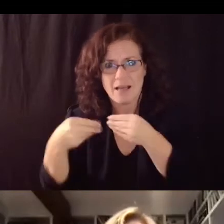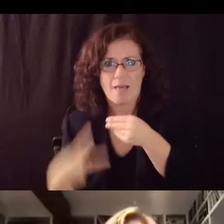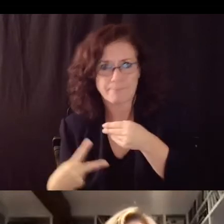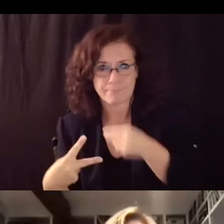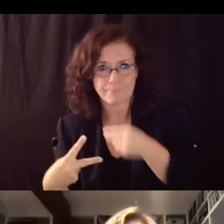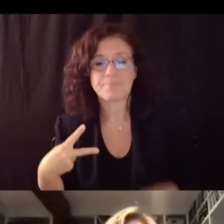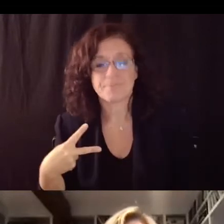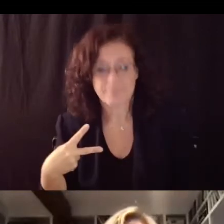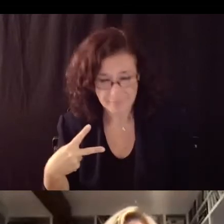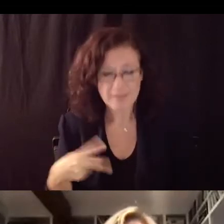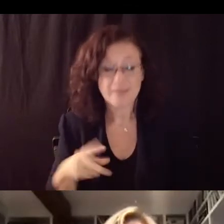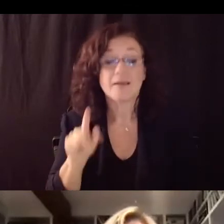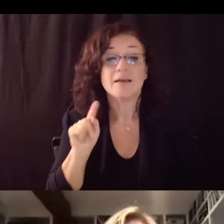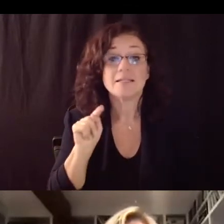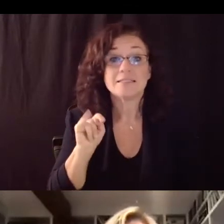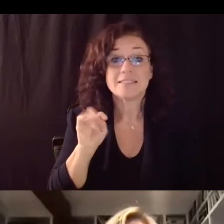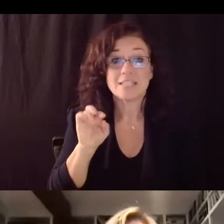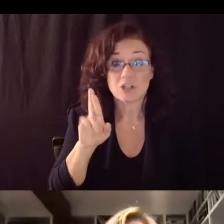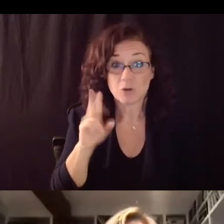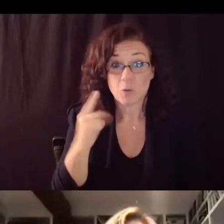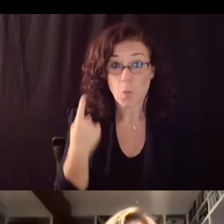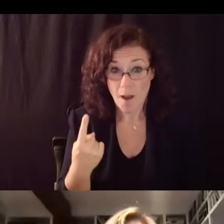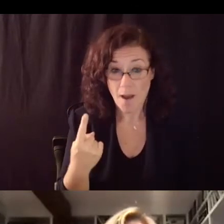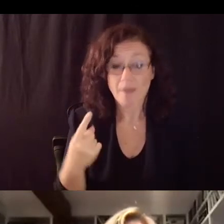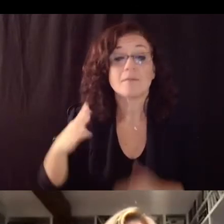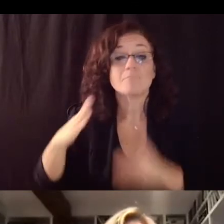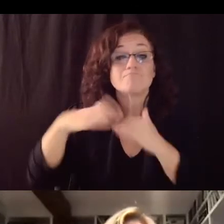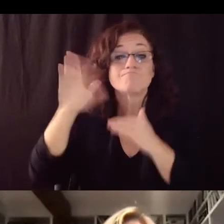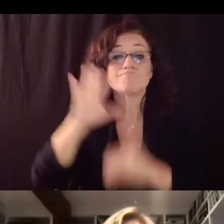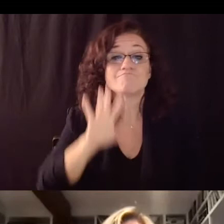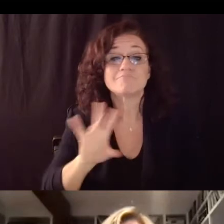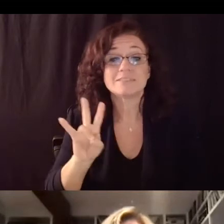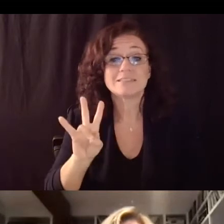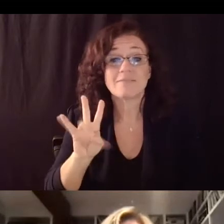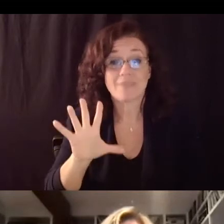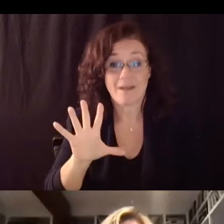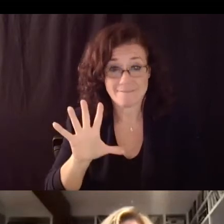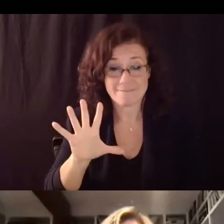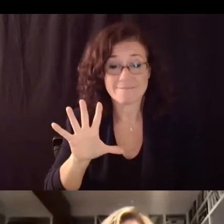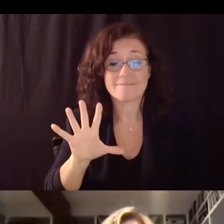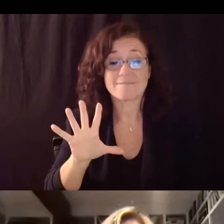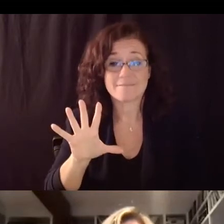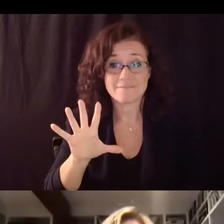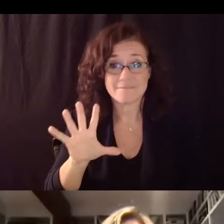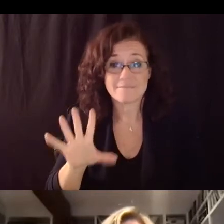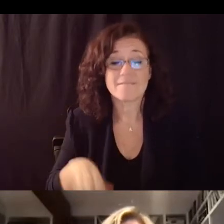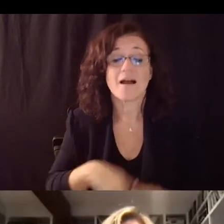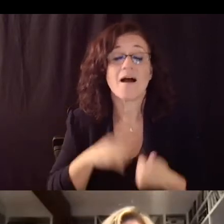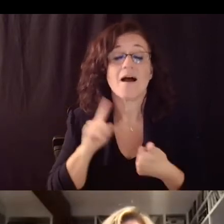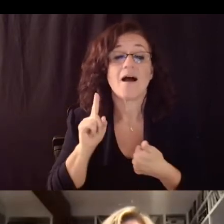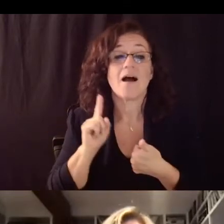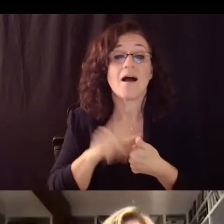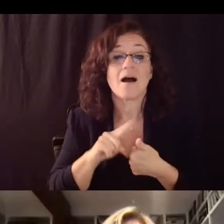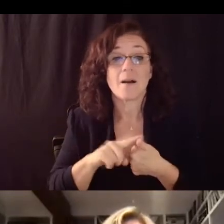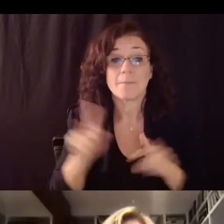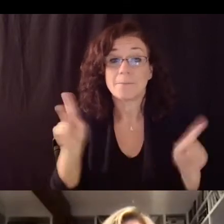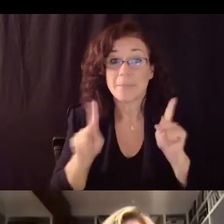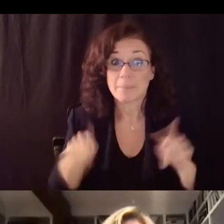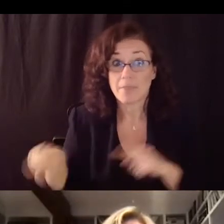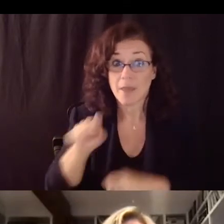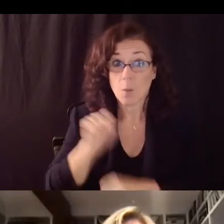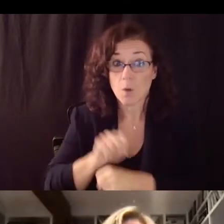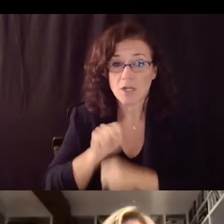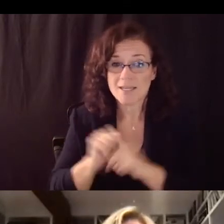are people over the age of 75 people employees in education and in child care